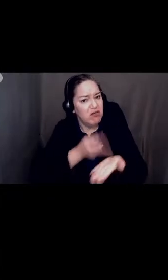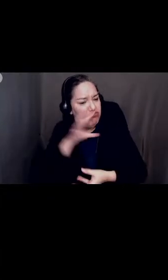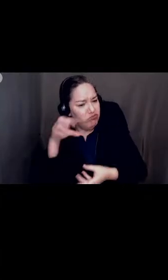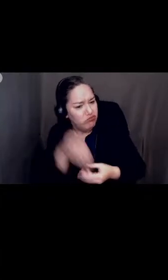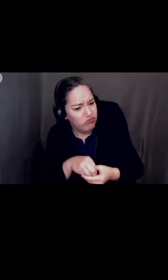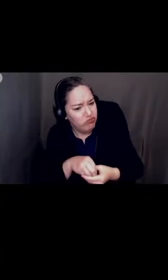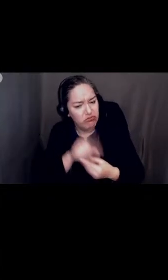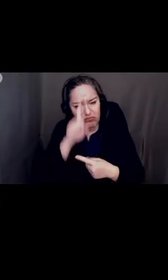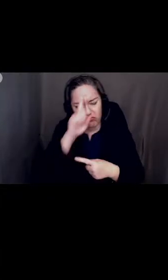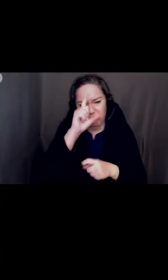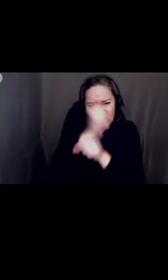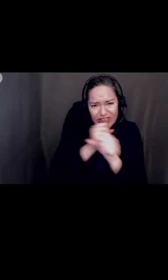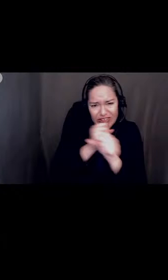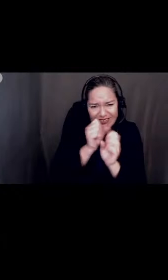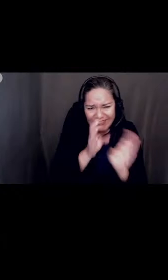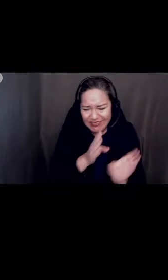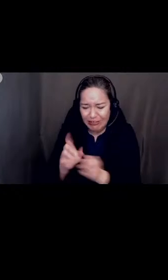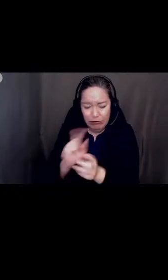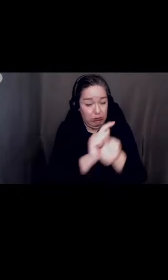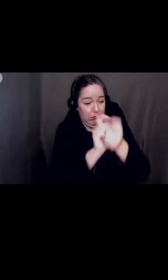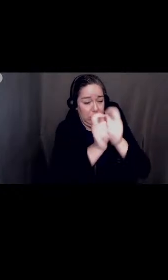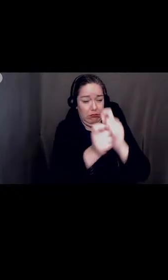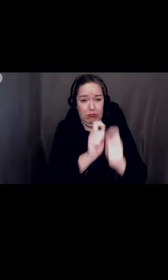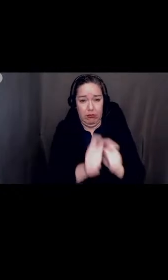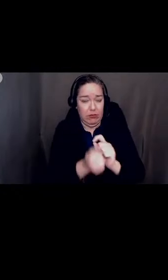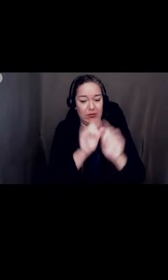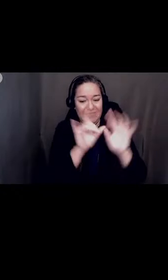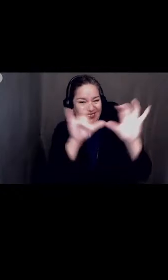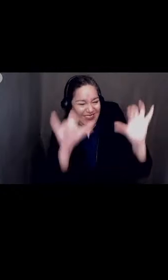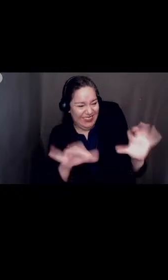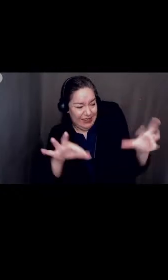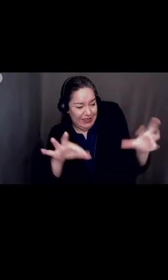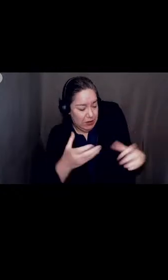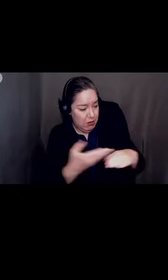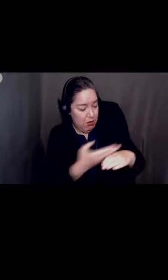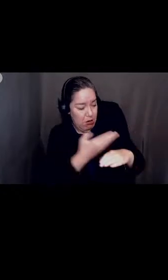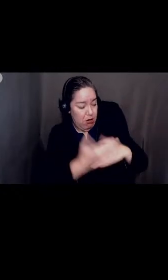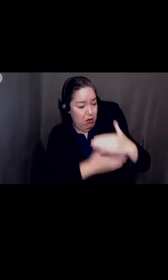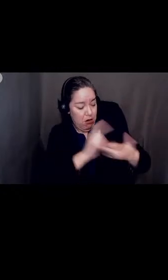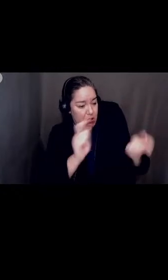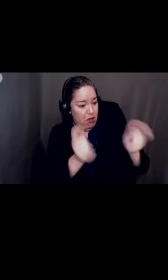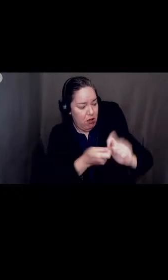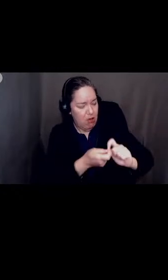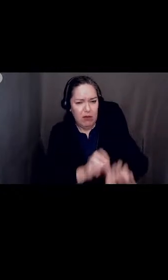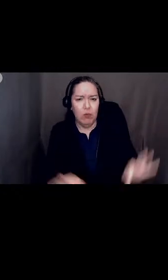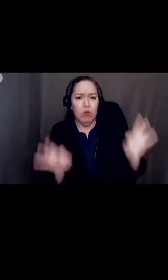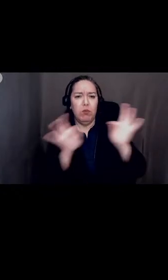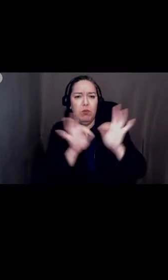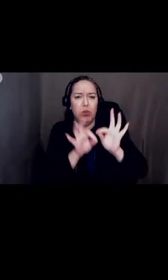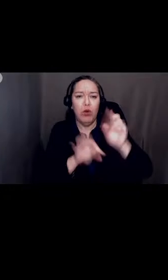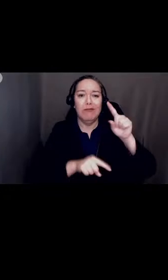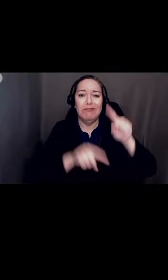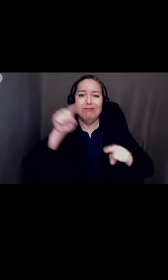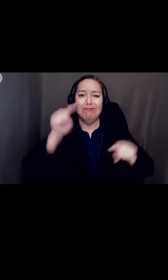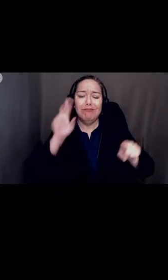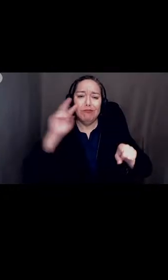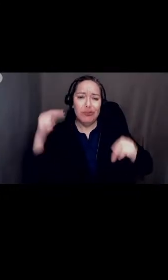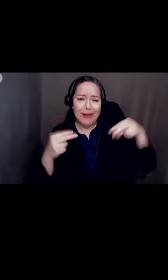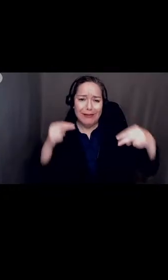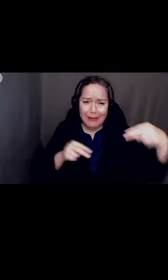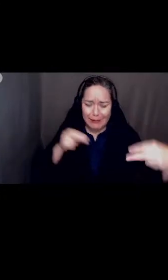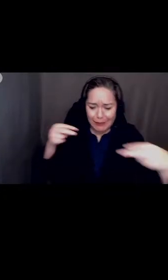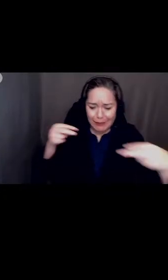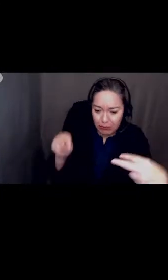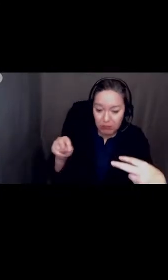We know it's vital to not only have a variety of perspectives, but also get